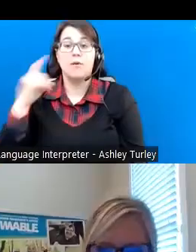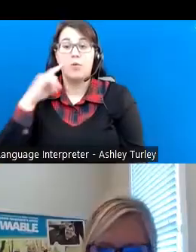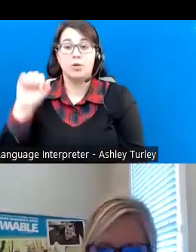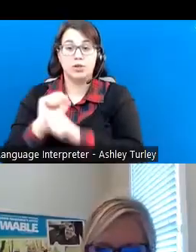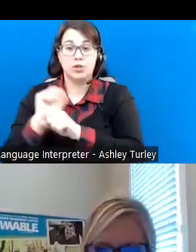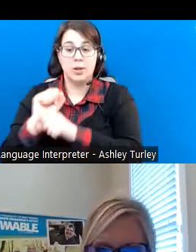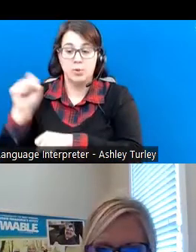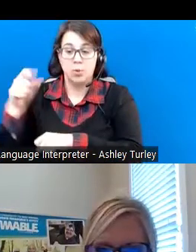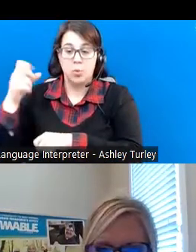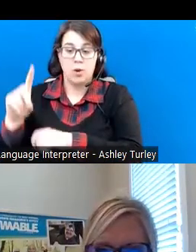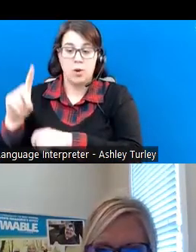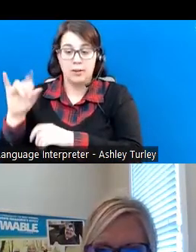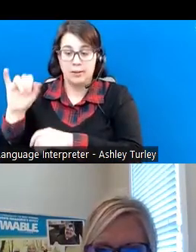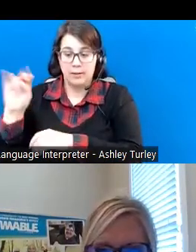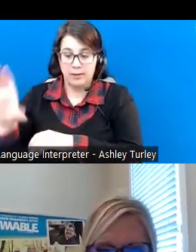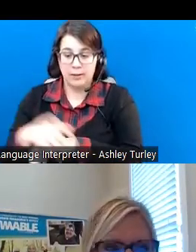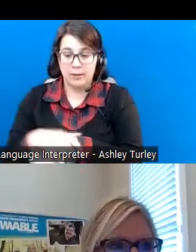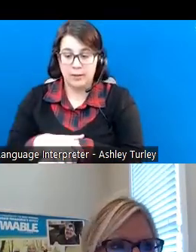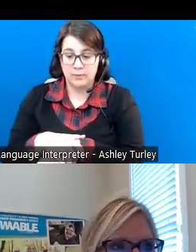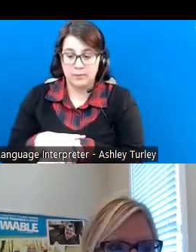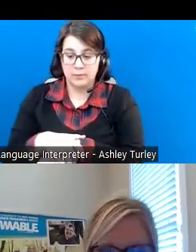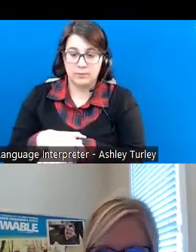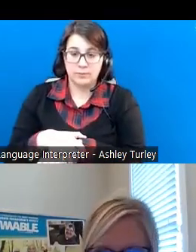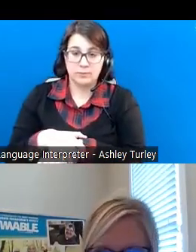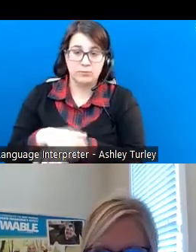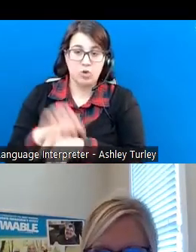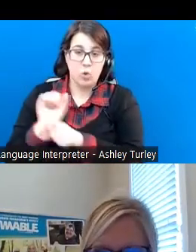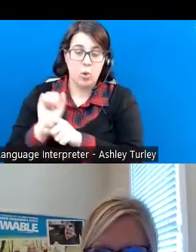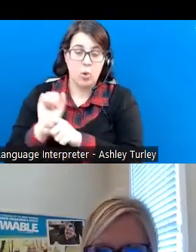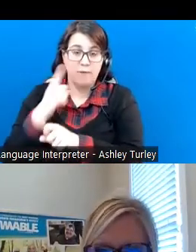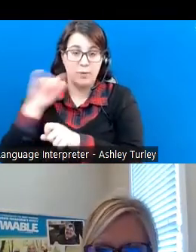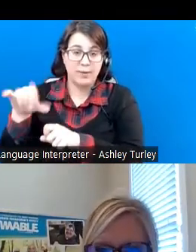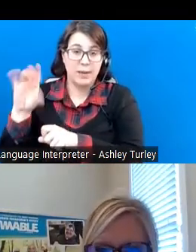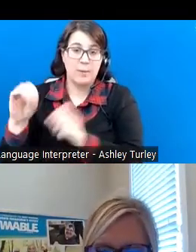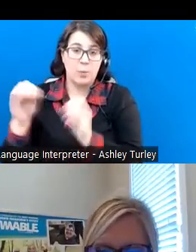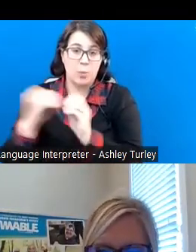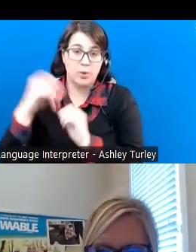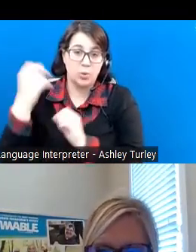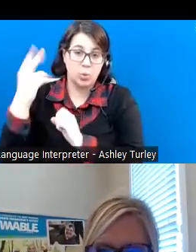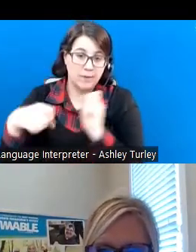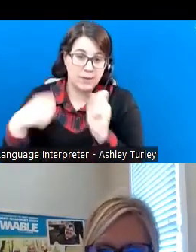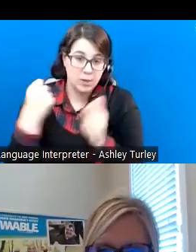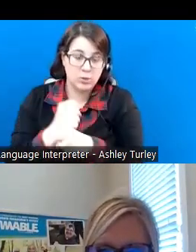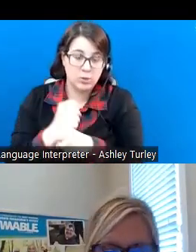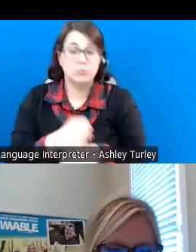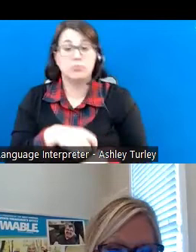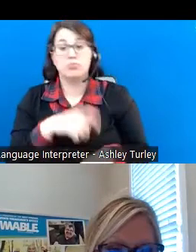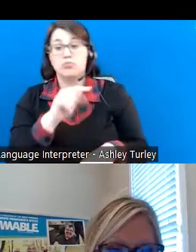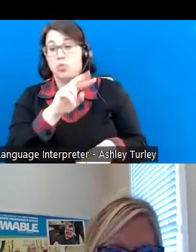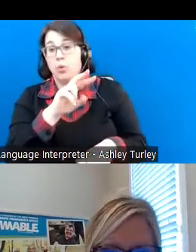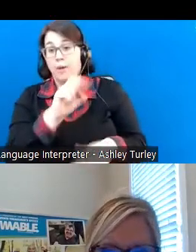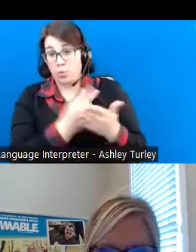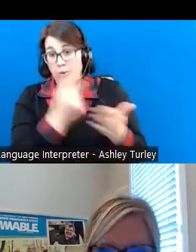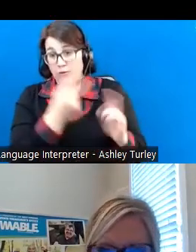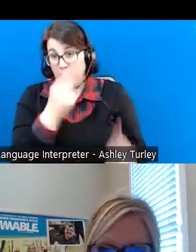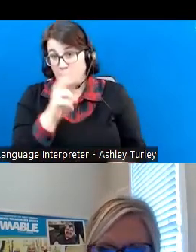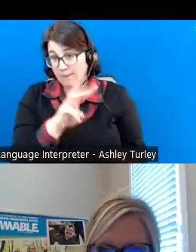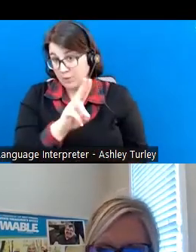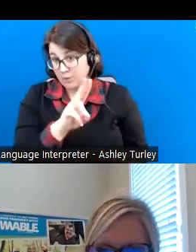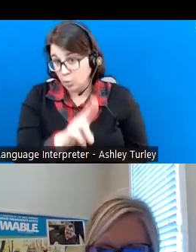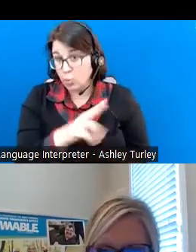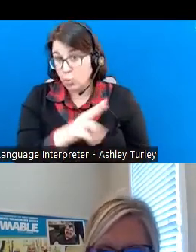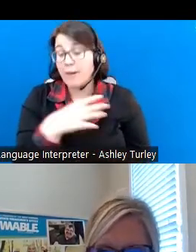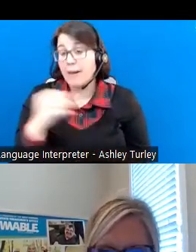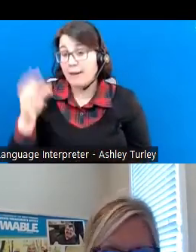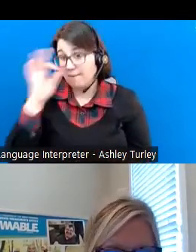just mentioned them. And has worked for the company for over 12 years. Travis is a graduate of both West Virginia University and